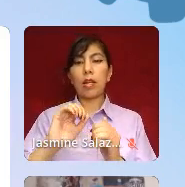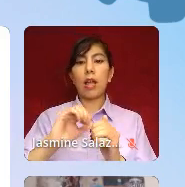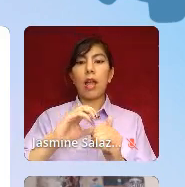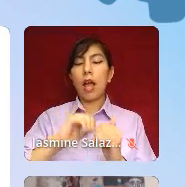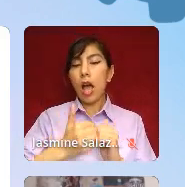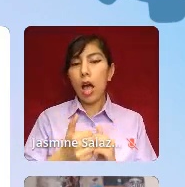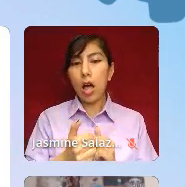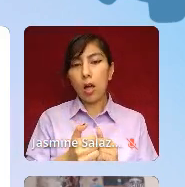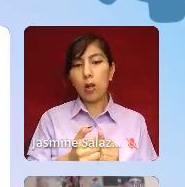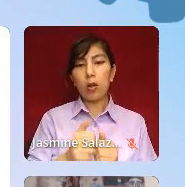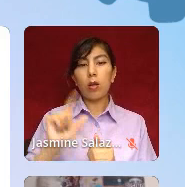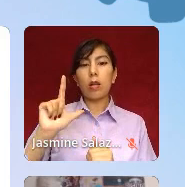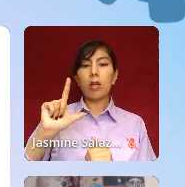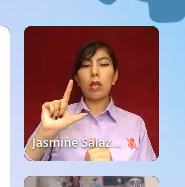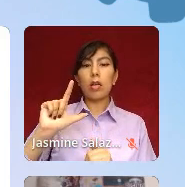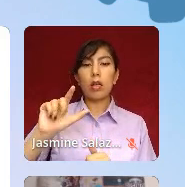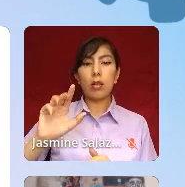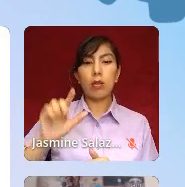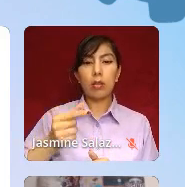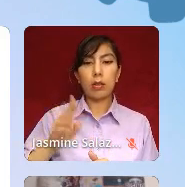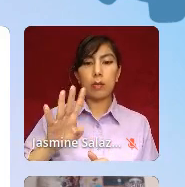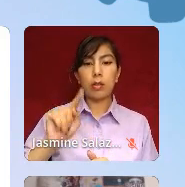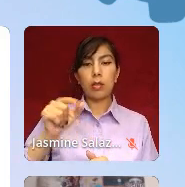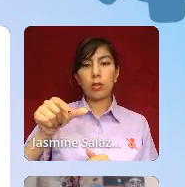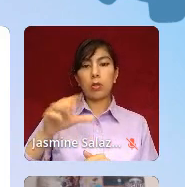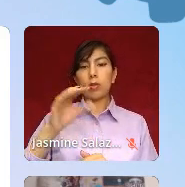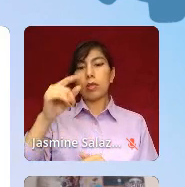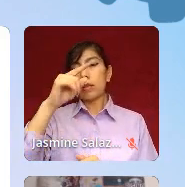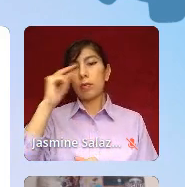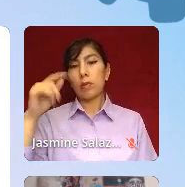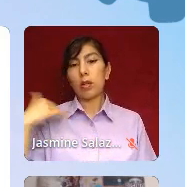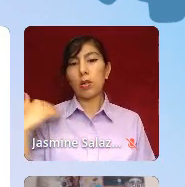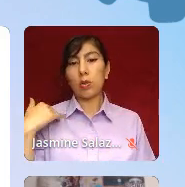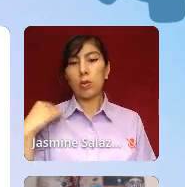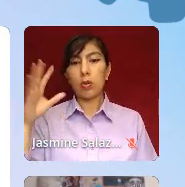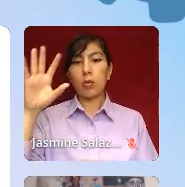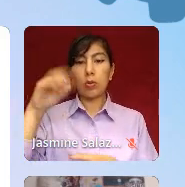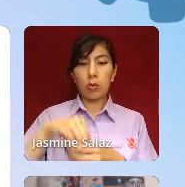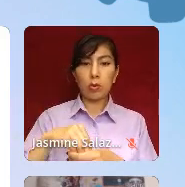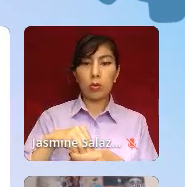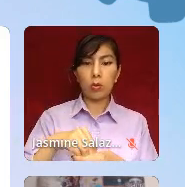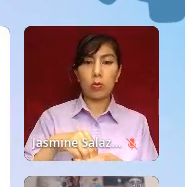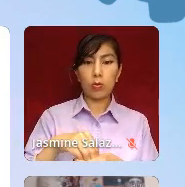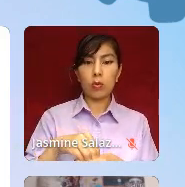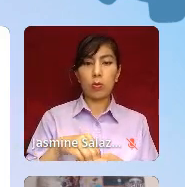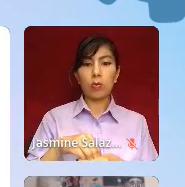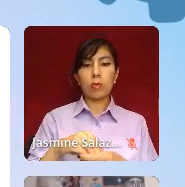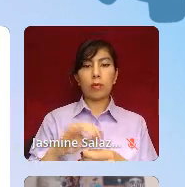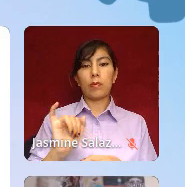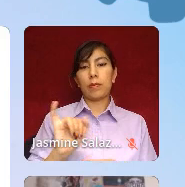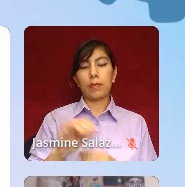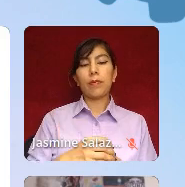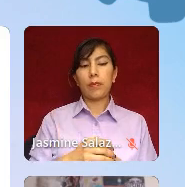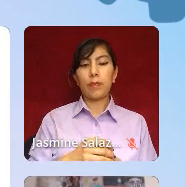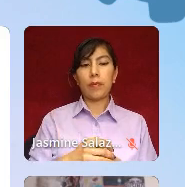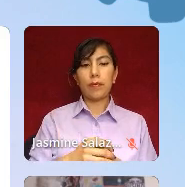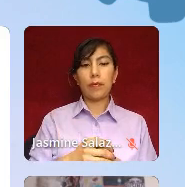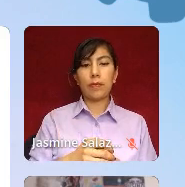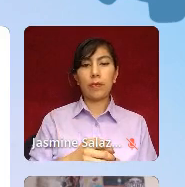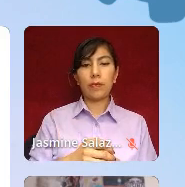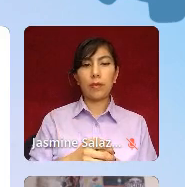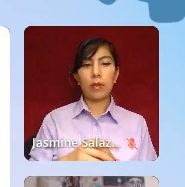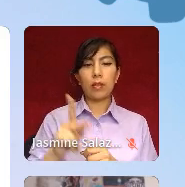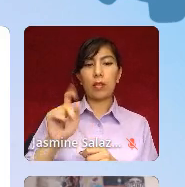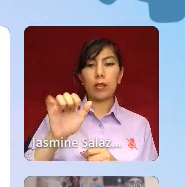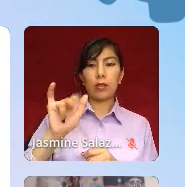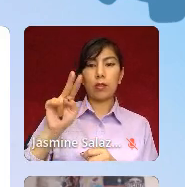discrimination based on their race and ethnicity, including 60% of Black LGBTQ youth. And Kevin Berthia, who is